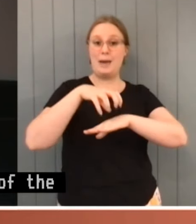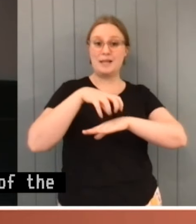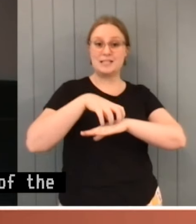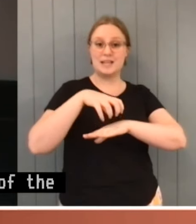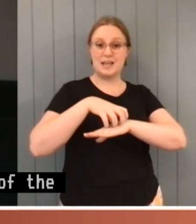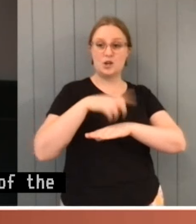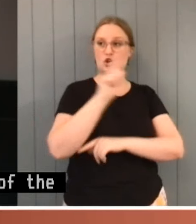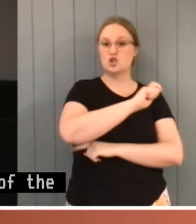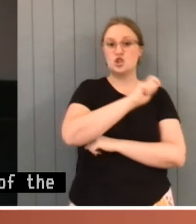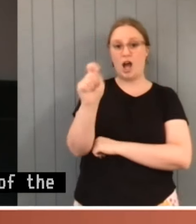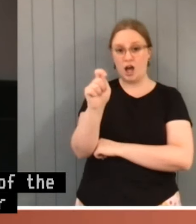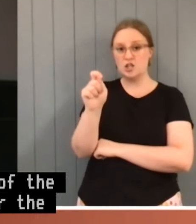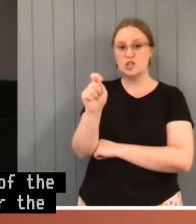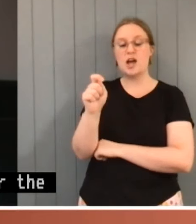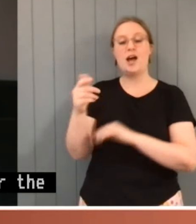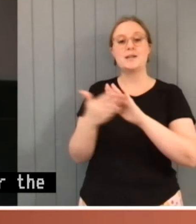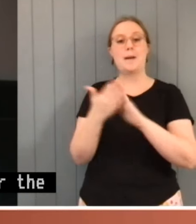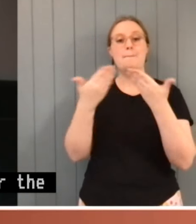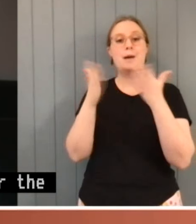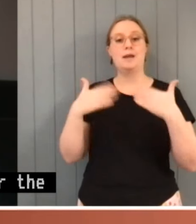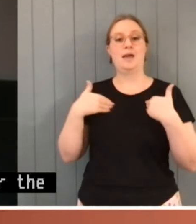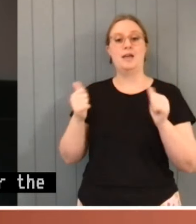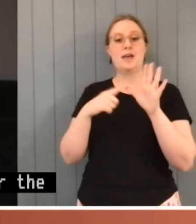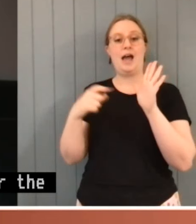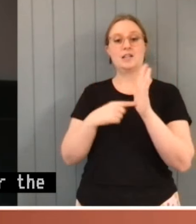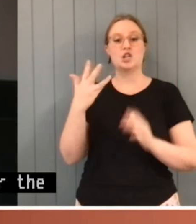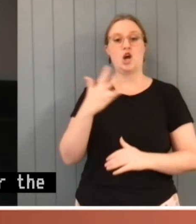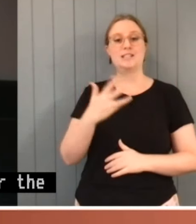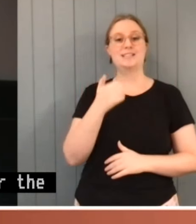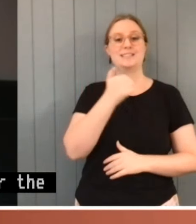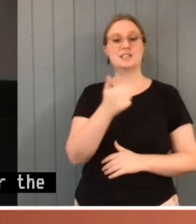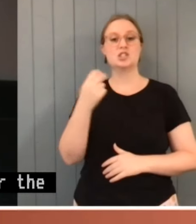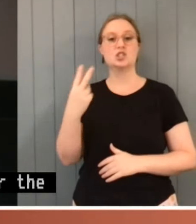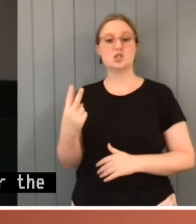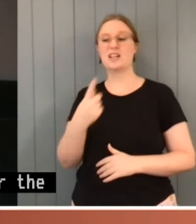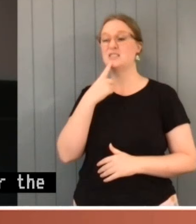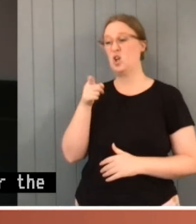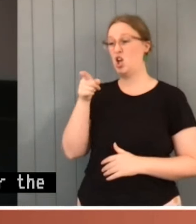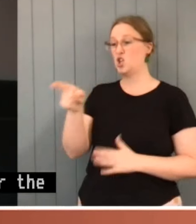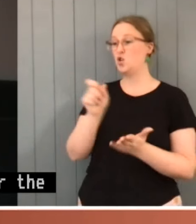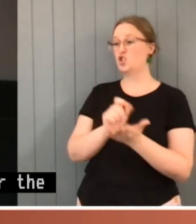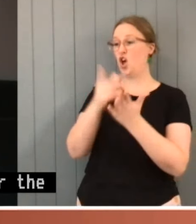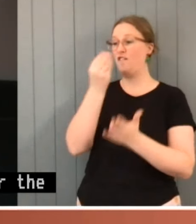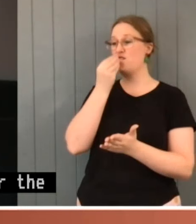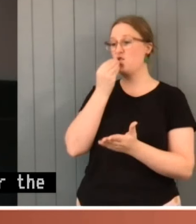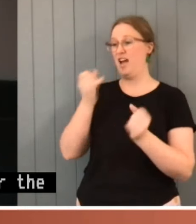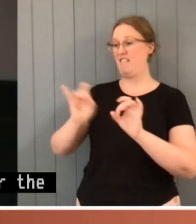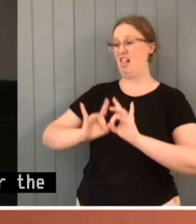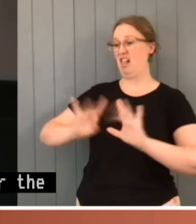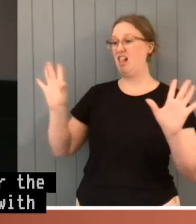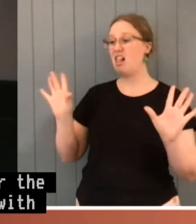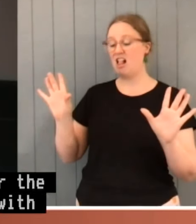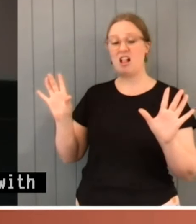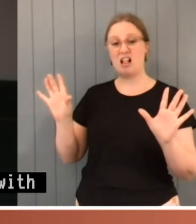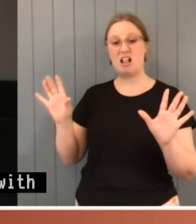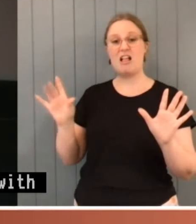with selling adulterated food. And the definition of adulterated under the act was